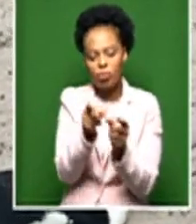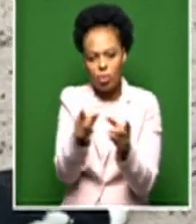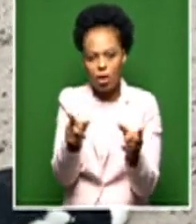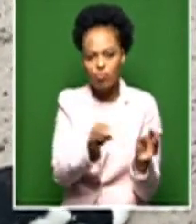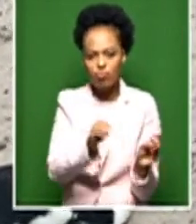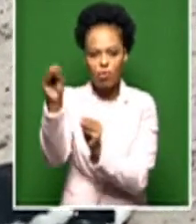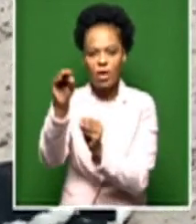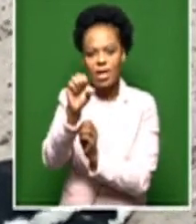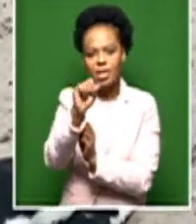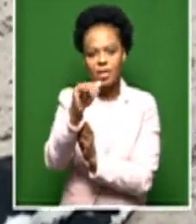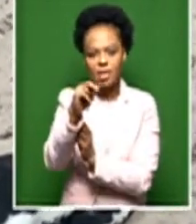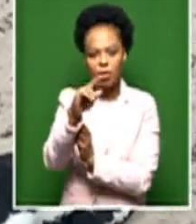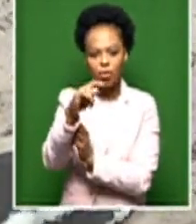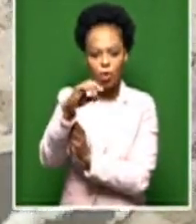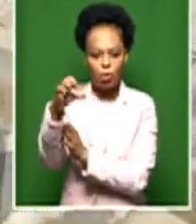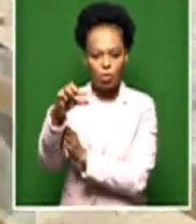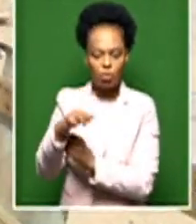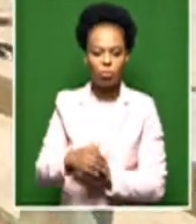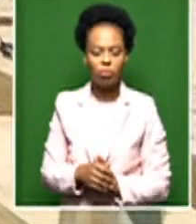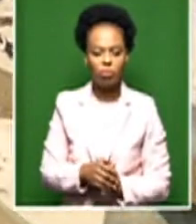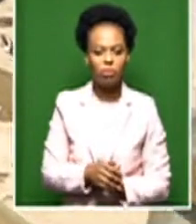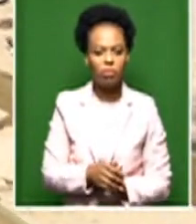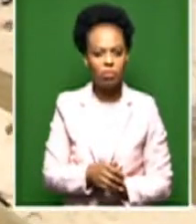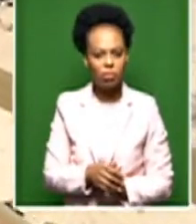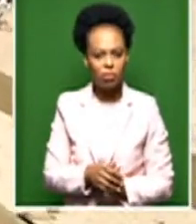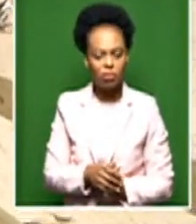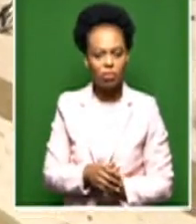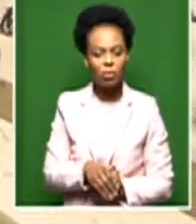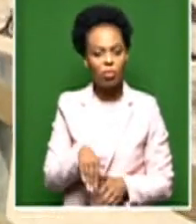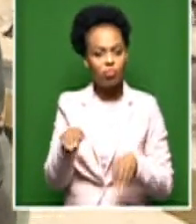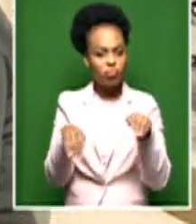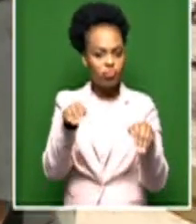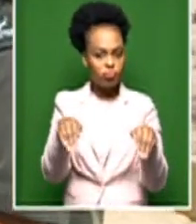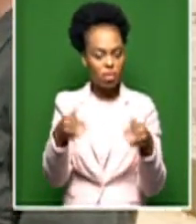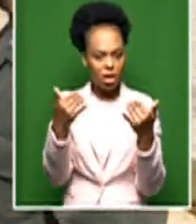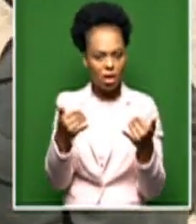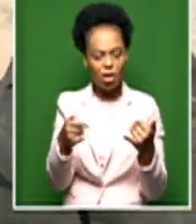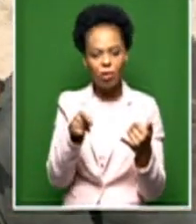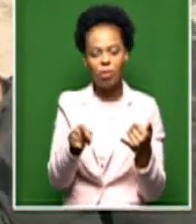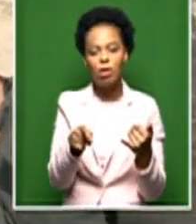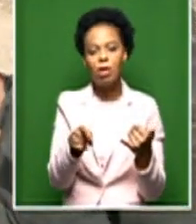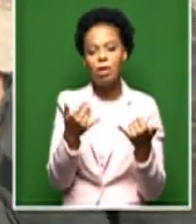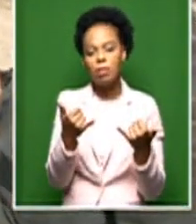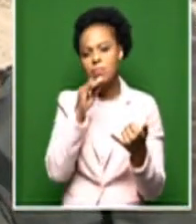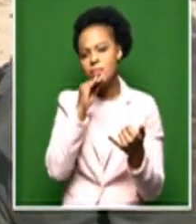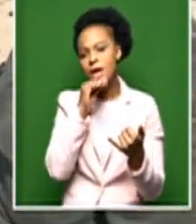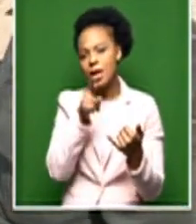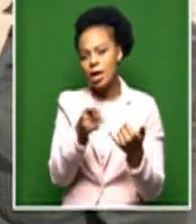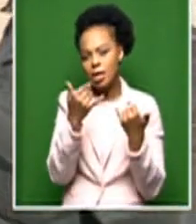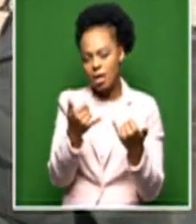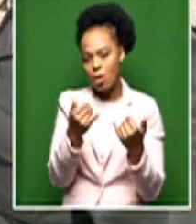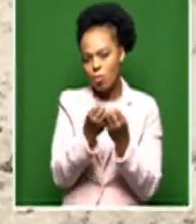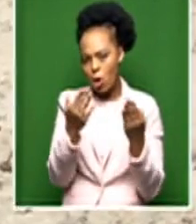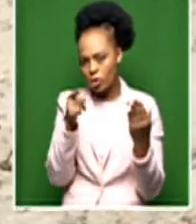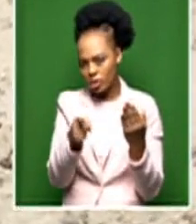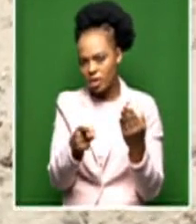hand-reared and released back into the wild. Penguins face many challenges and threats, like the loss of habitat,